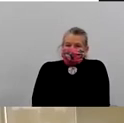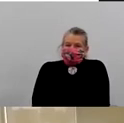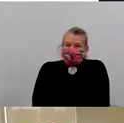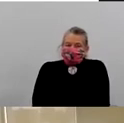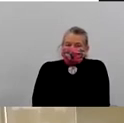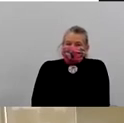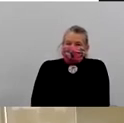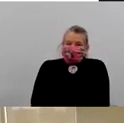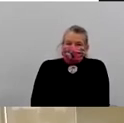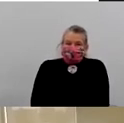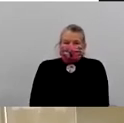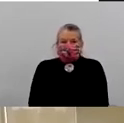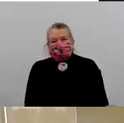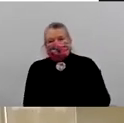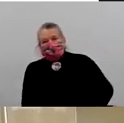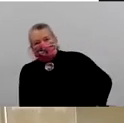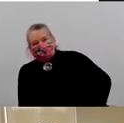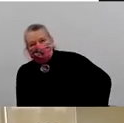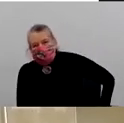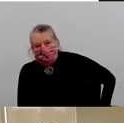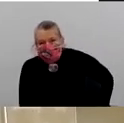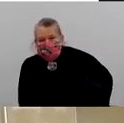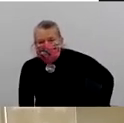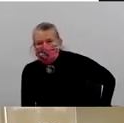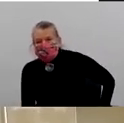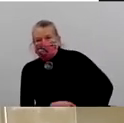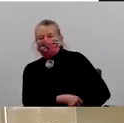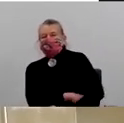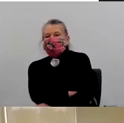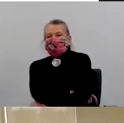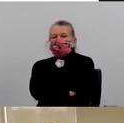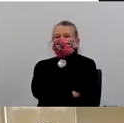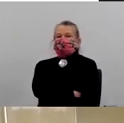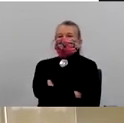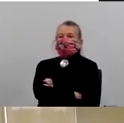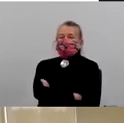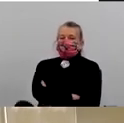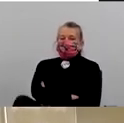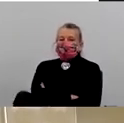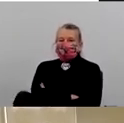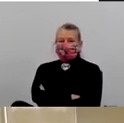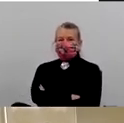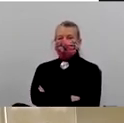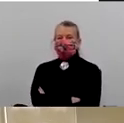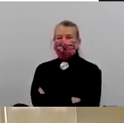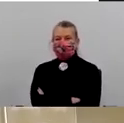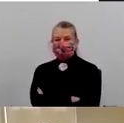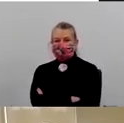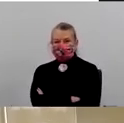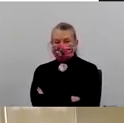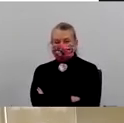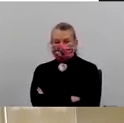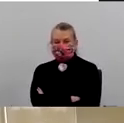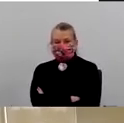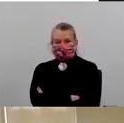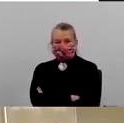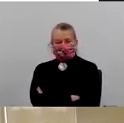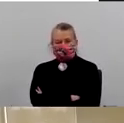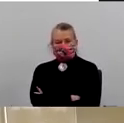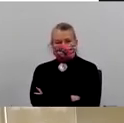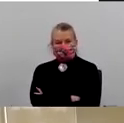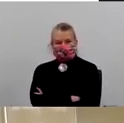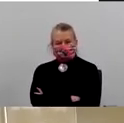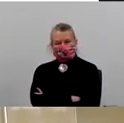to a focus ultrasound committee based on some of the work that we're doing with blood-brain barrier opening using focus ultrasound for Alzheimer's disease.